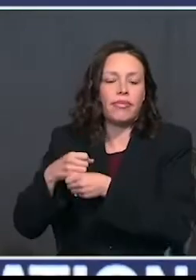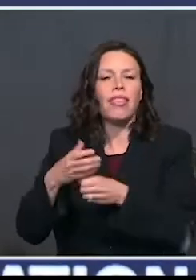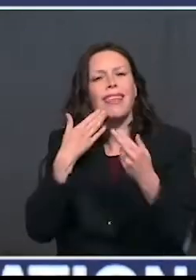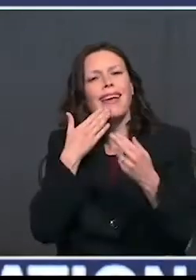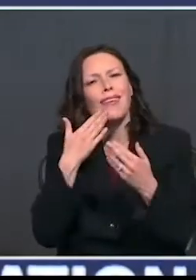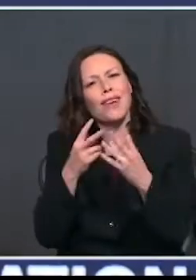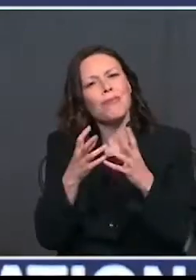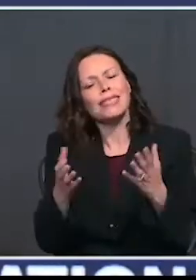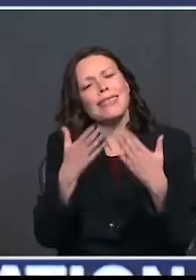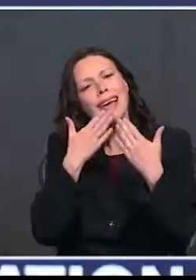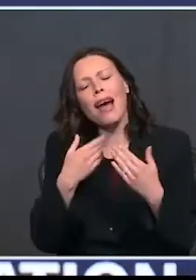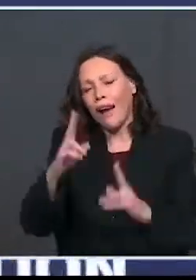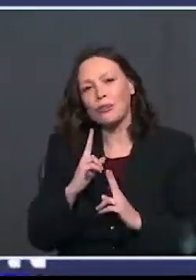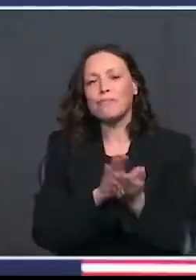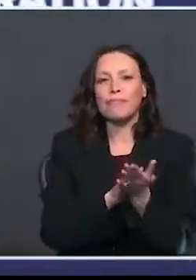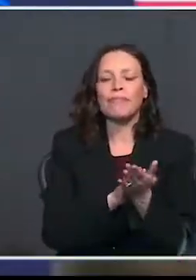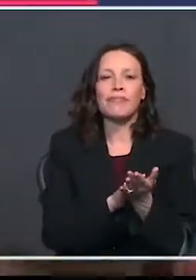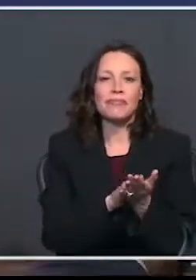much. Thank you. It's a great honor.